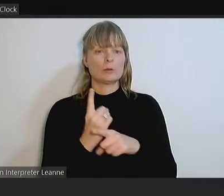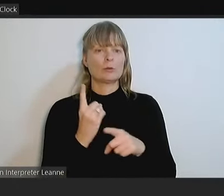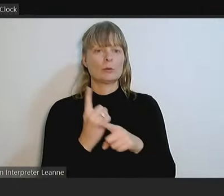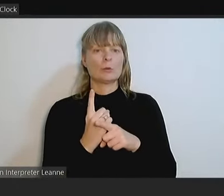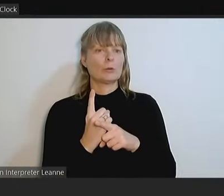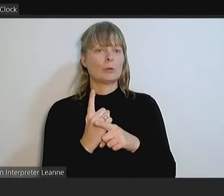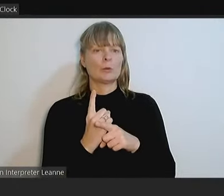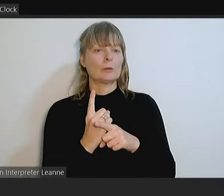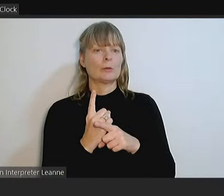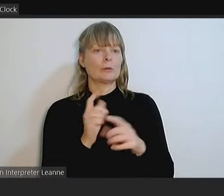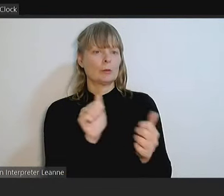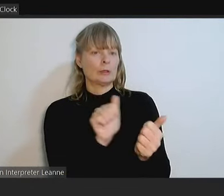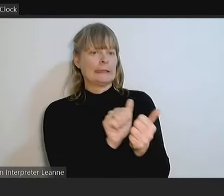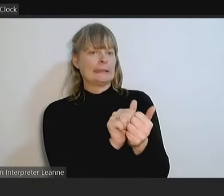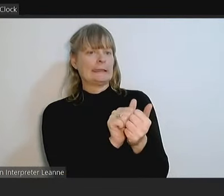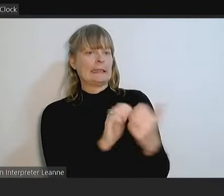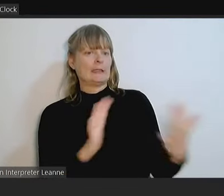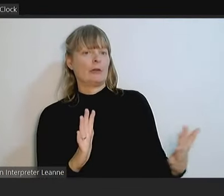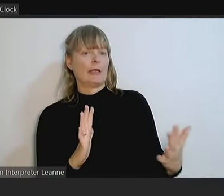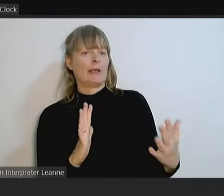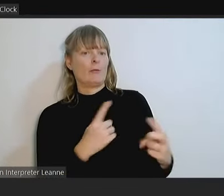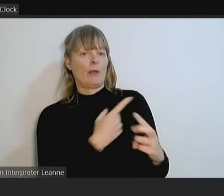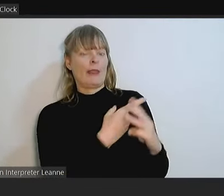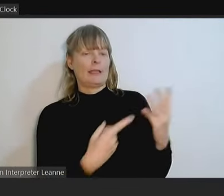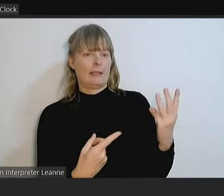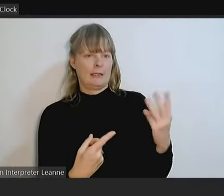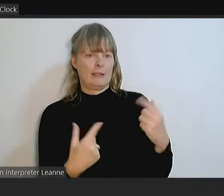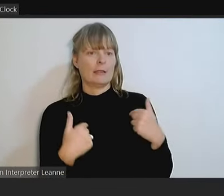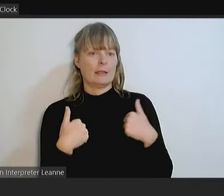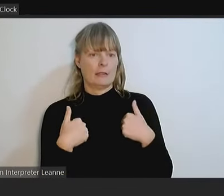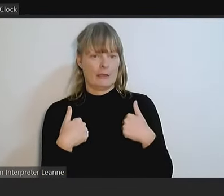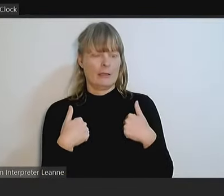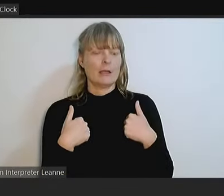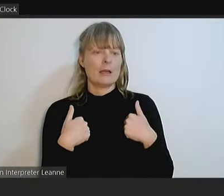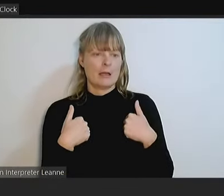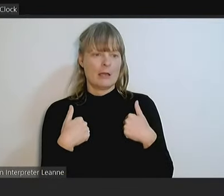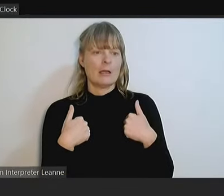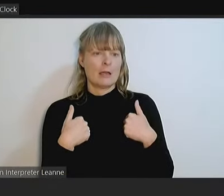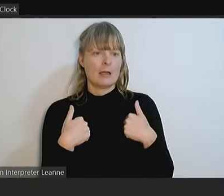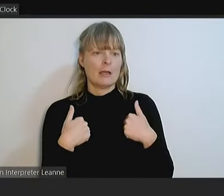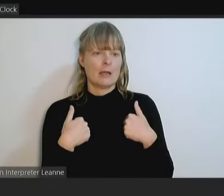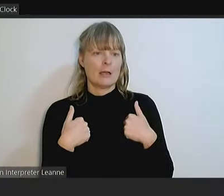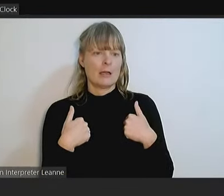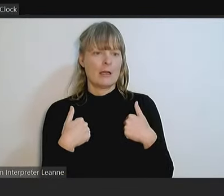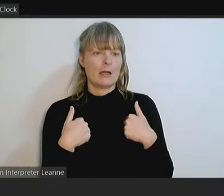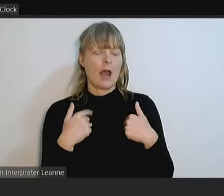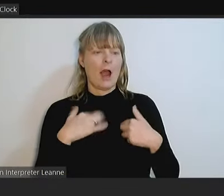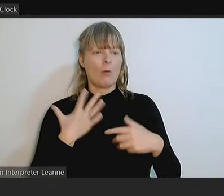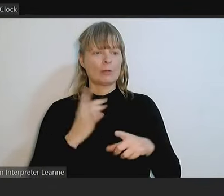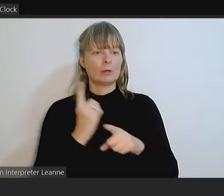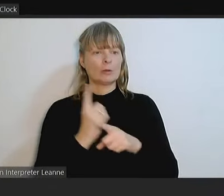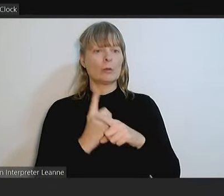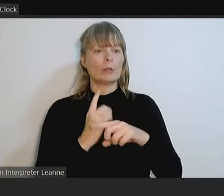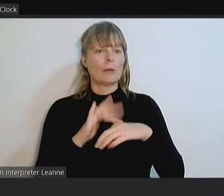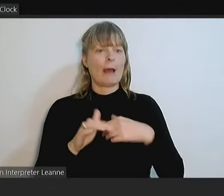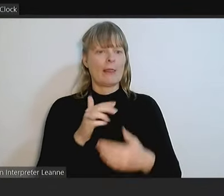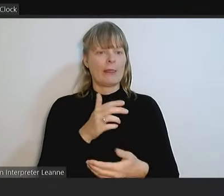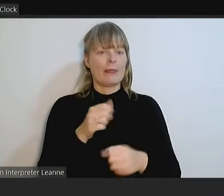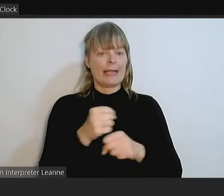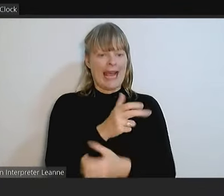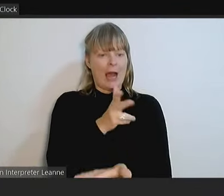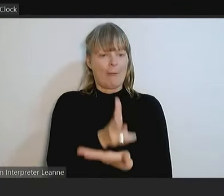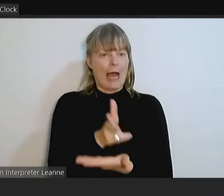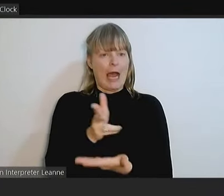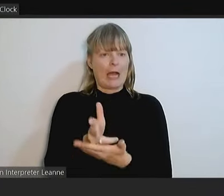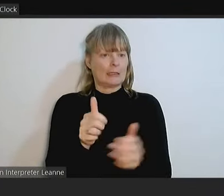for different reasons. I'm going to speak against the car park street lighting works at